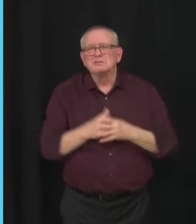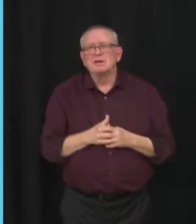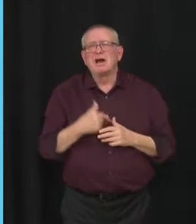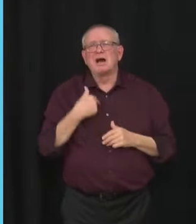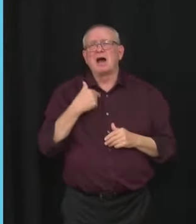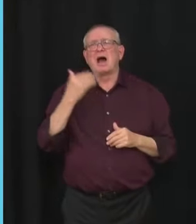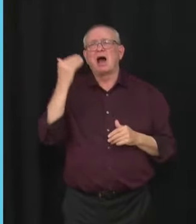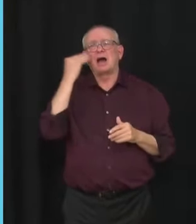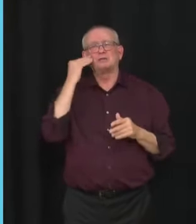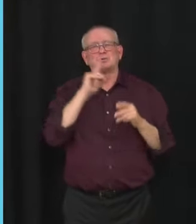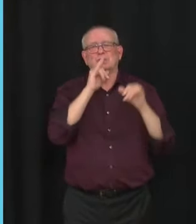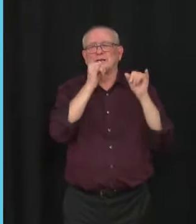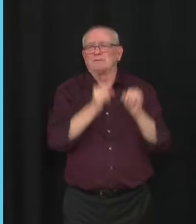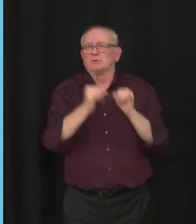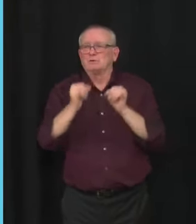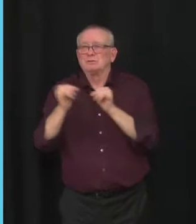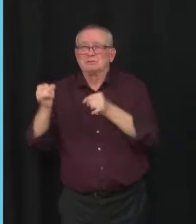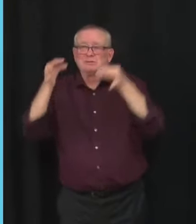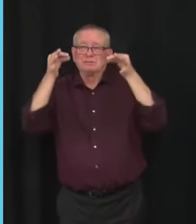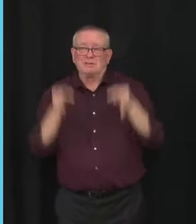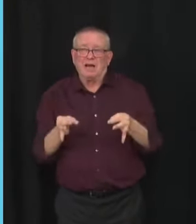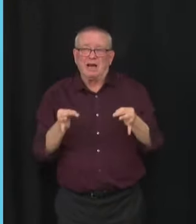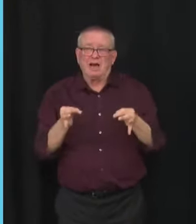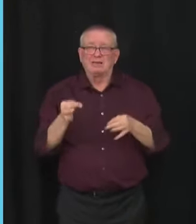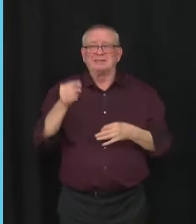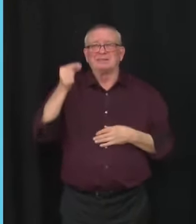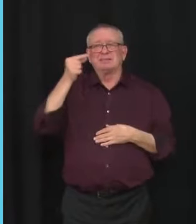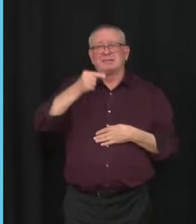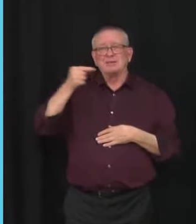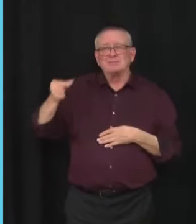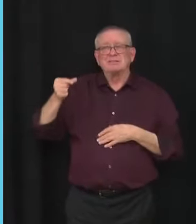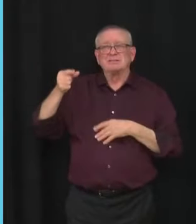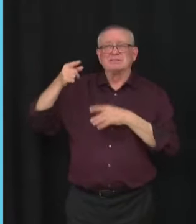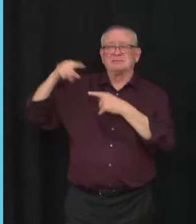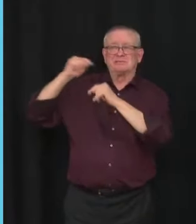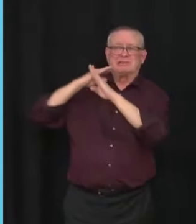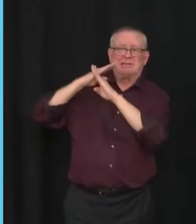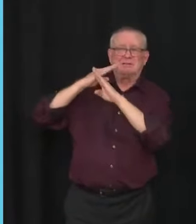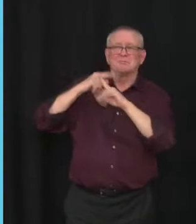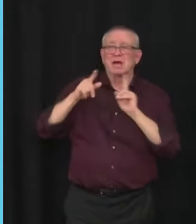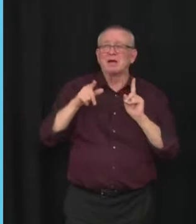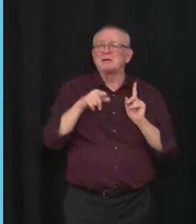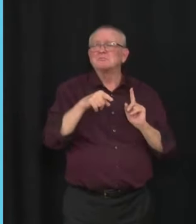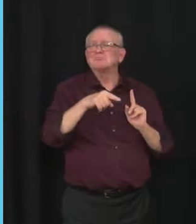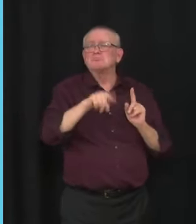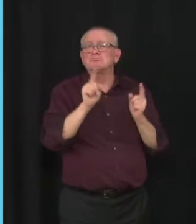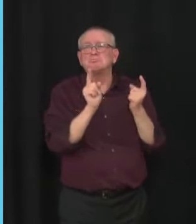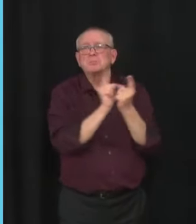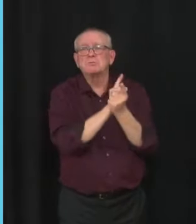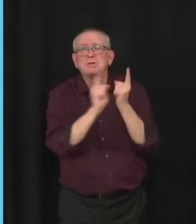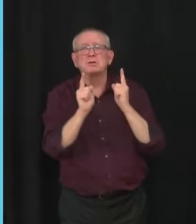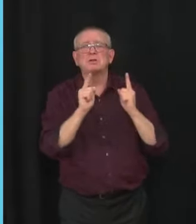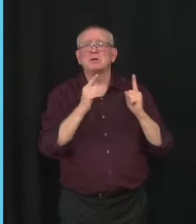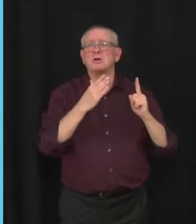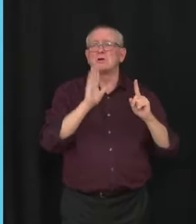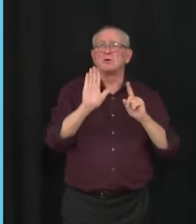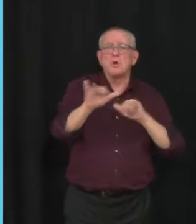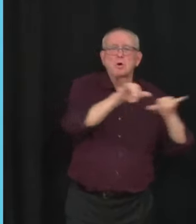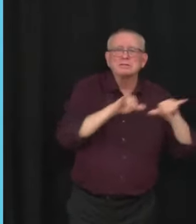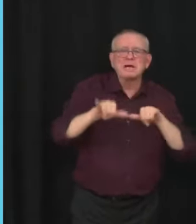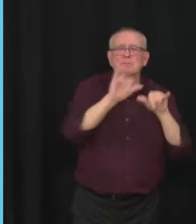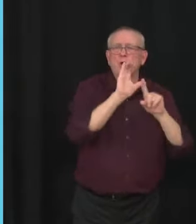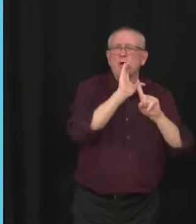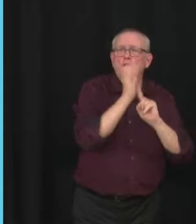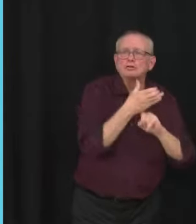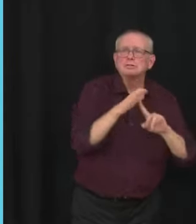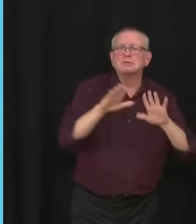as the Premier said, part of this is just misinformation there. We need to get trusted sources of information so they can look at